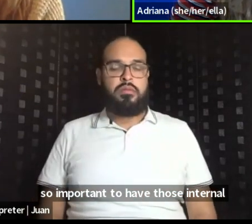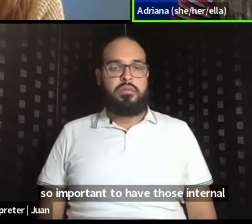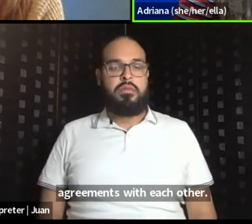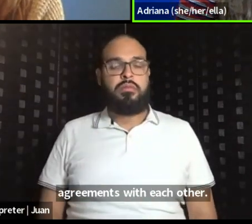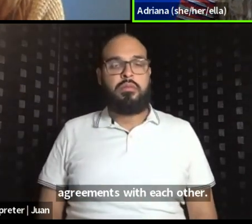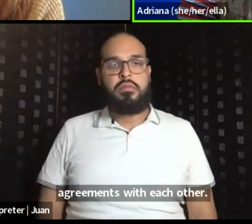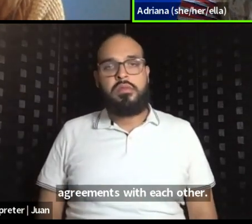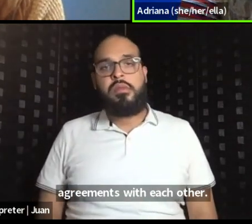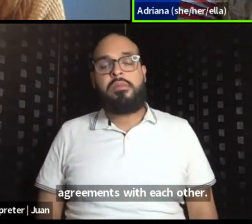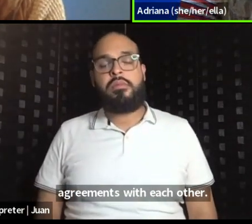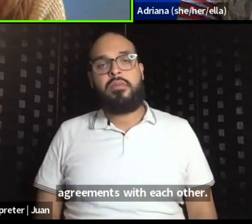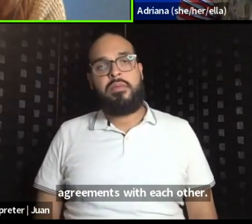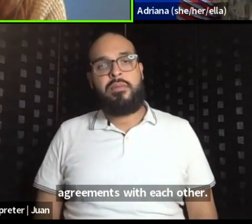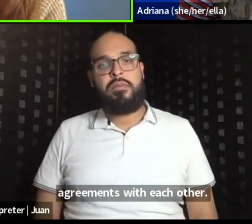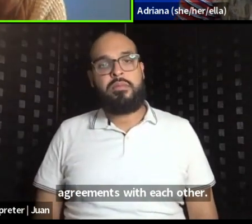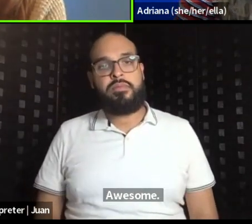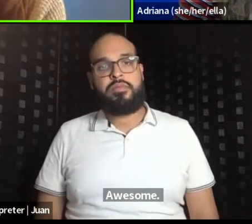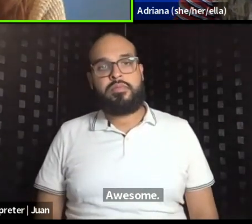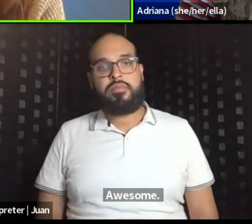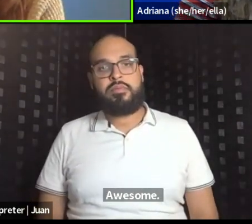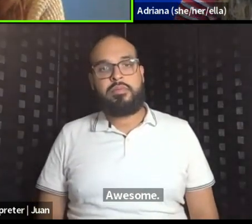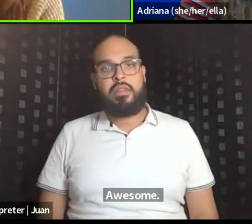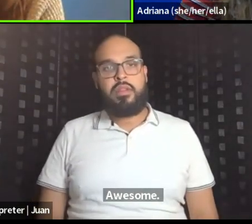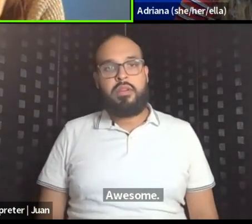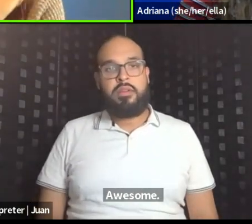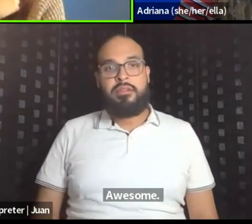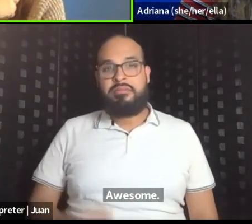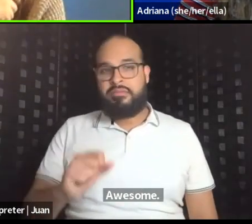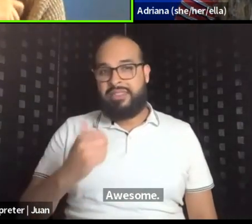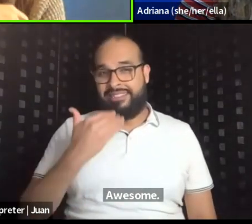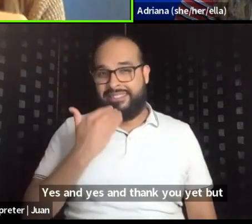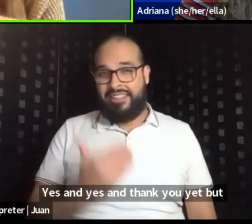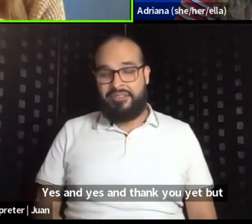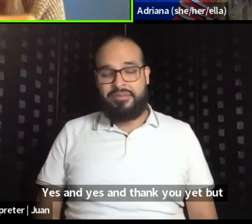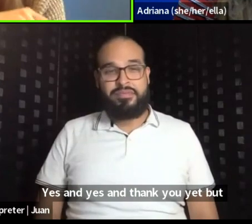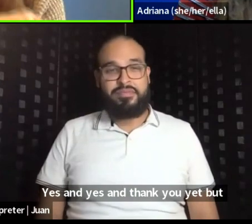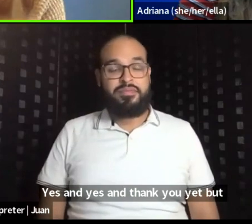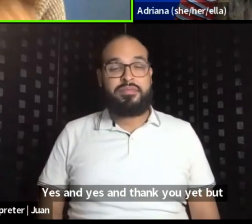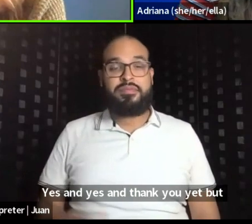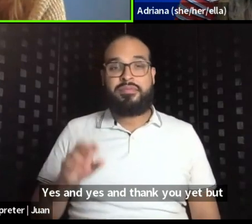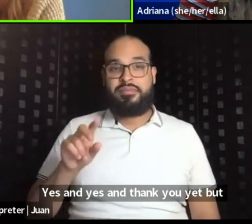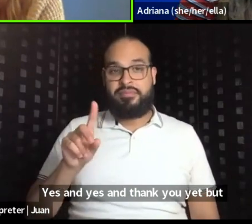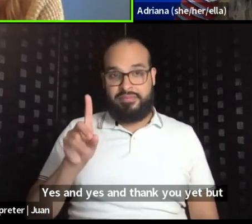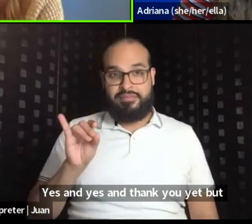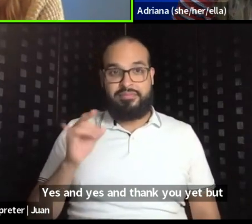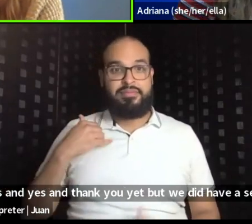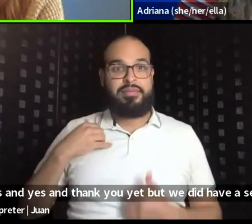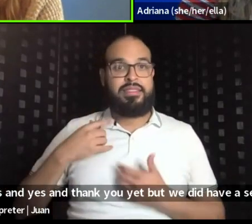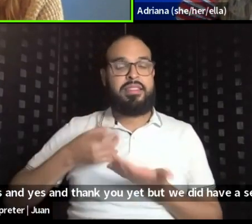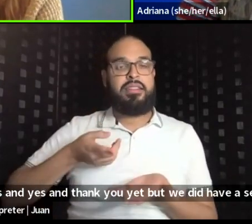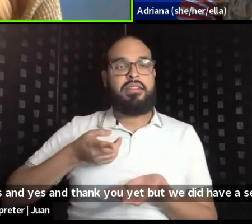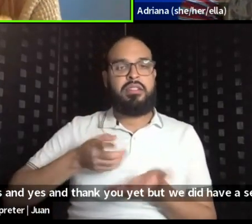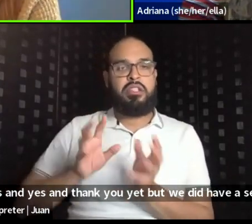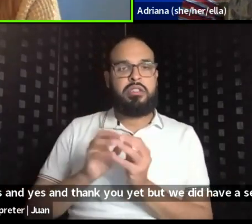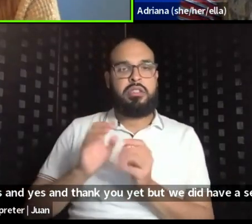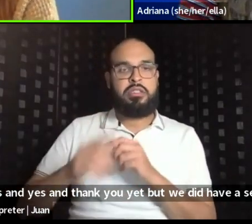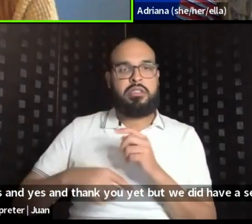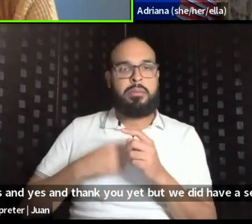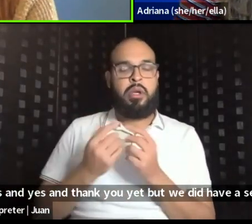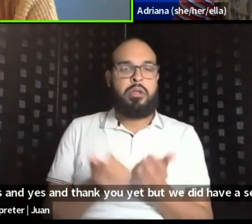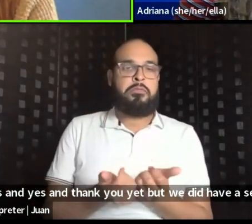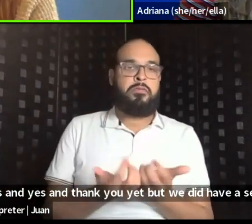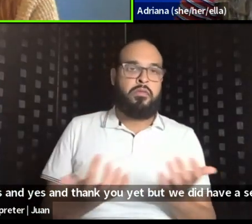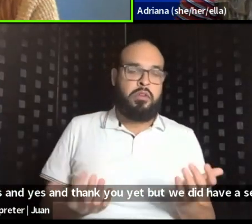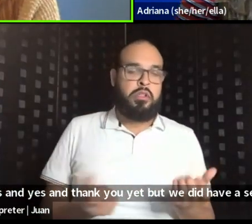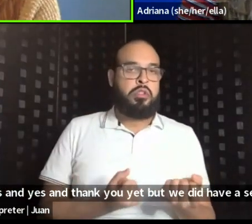Awesome. Yes, and yes, and thank you. Yeah. That we did have a session on fatigue and support and so much of what